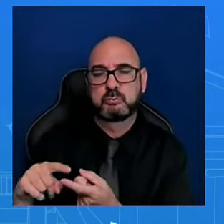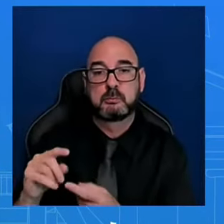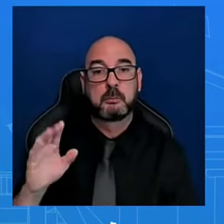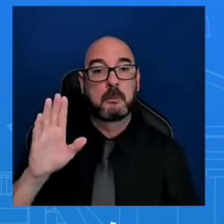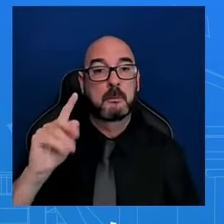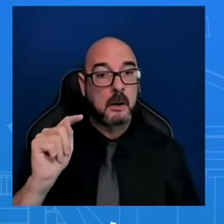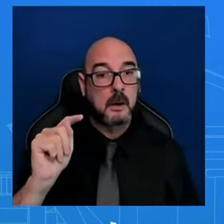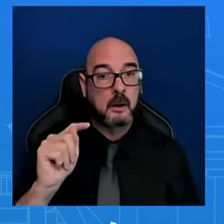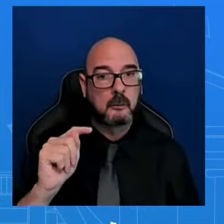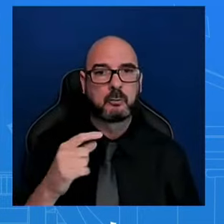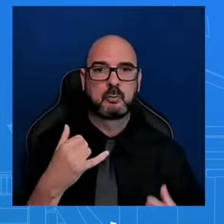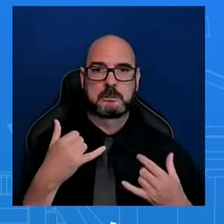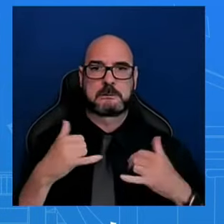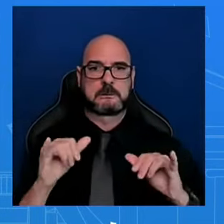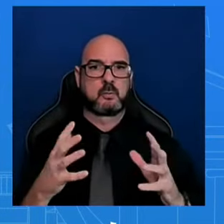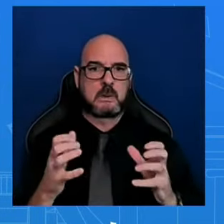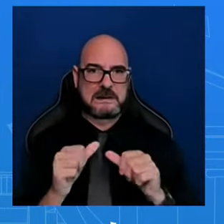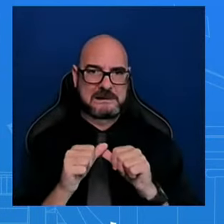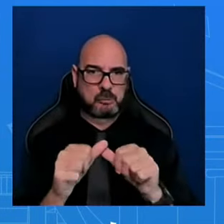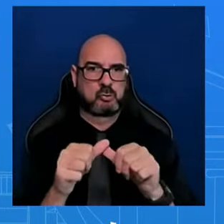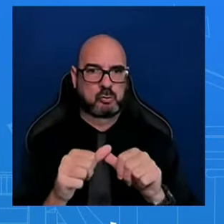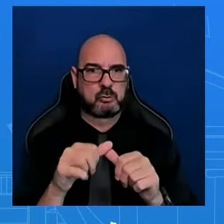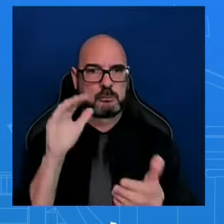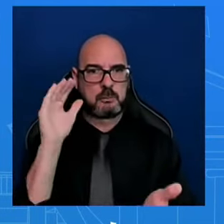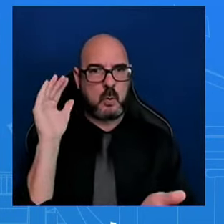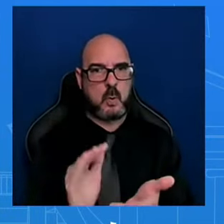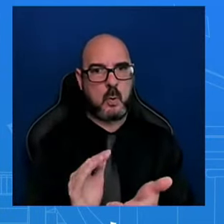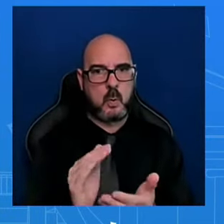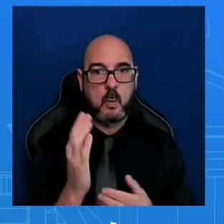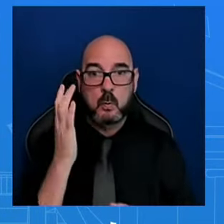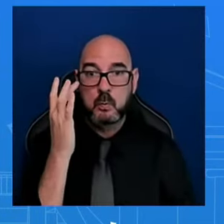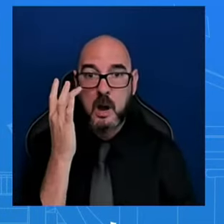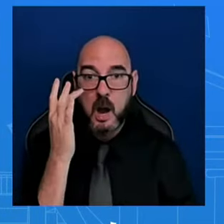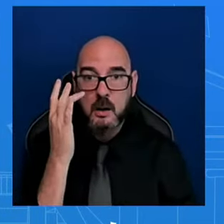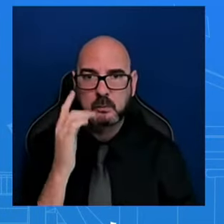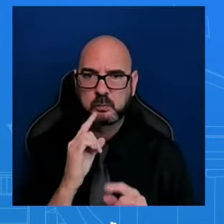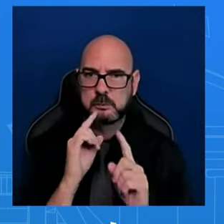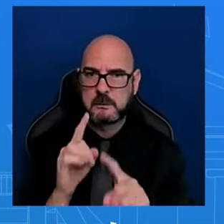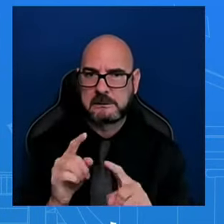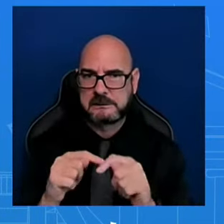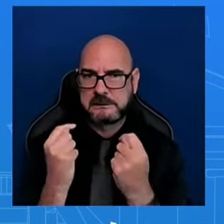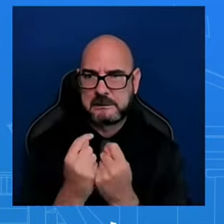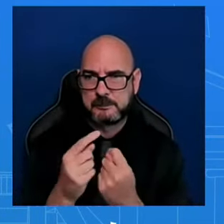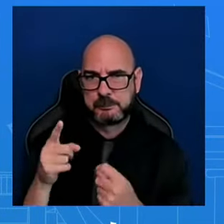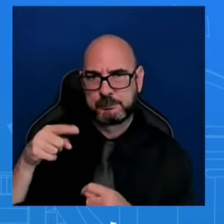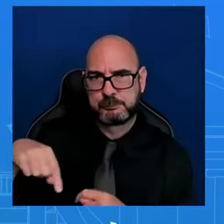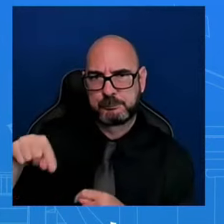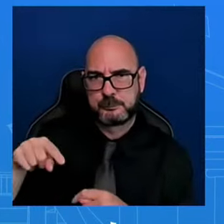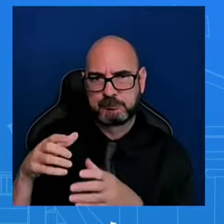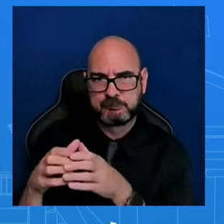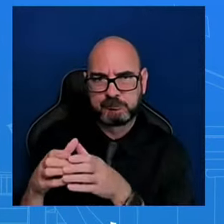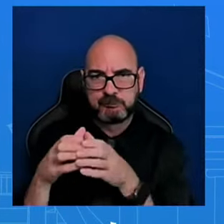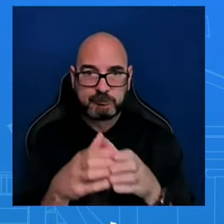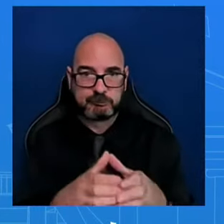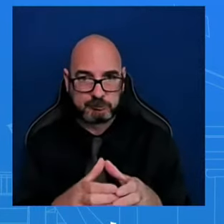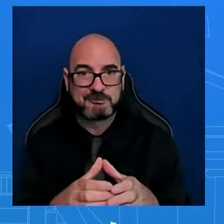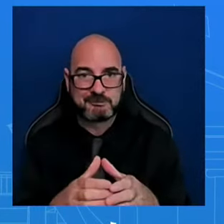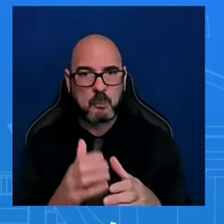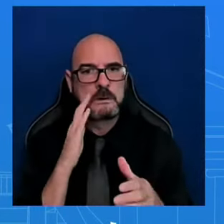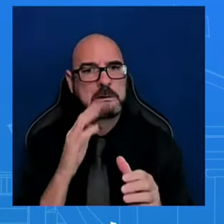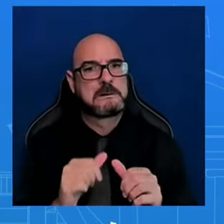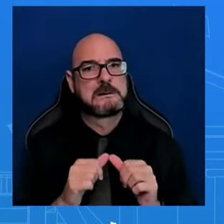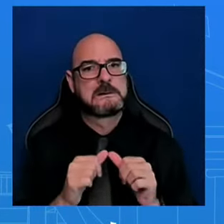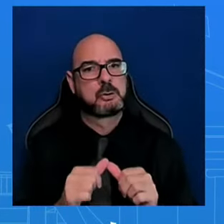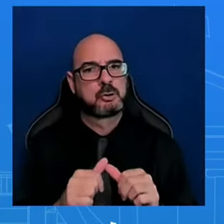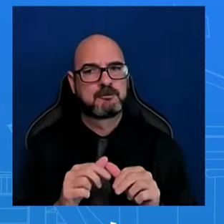this immediate response team. And so we're going to monitor, continue to monitor, and we're going to look for